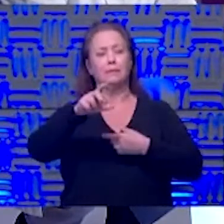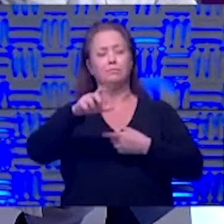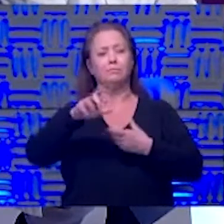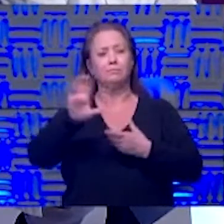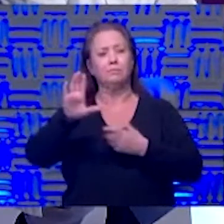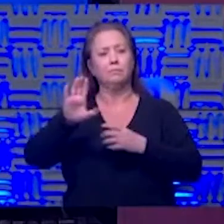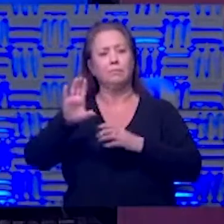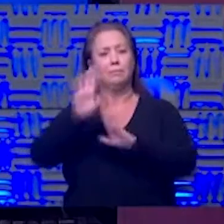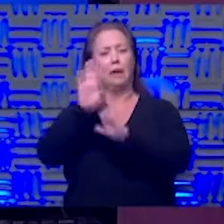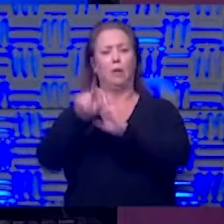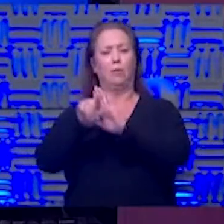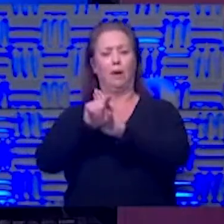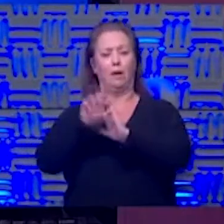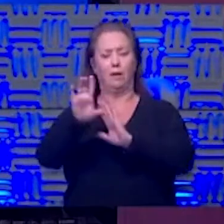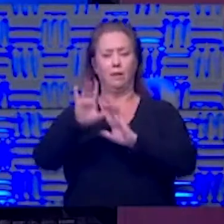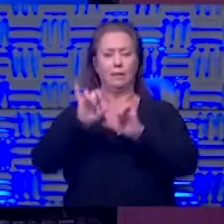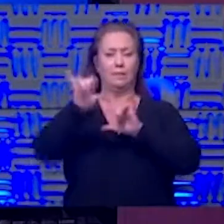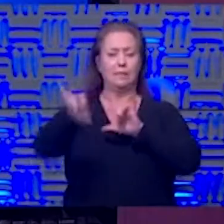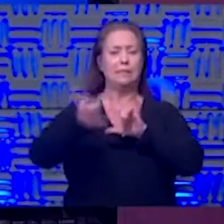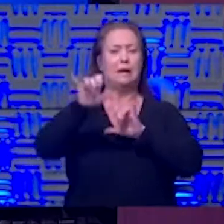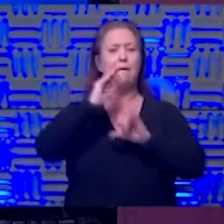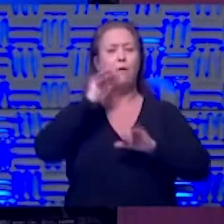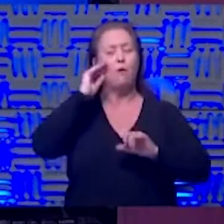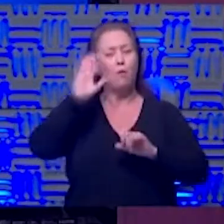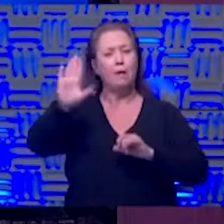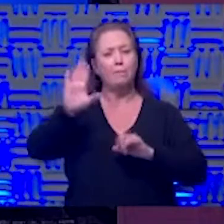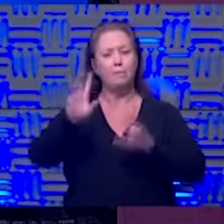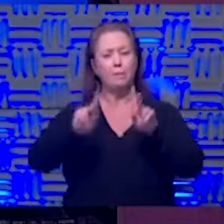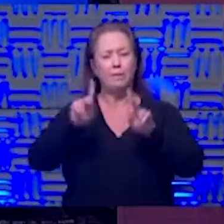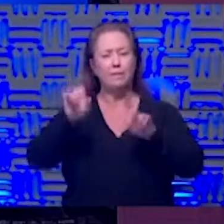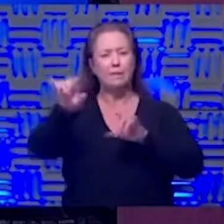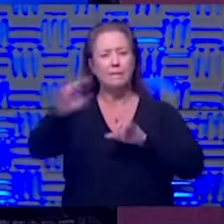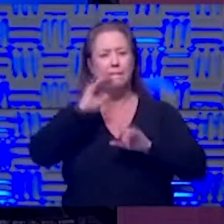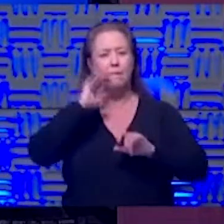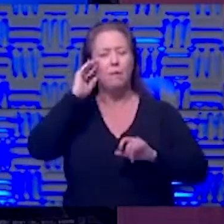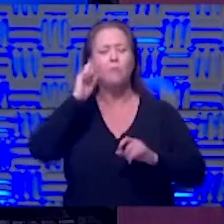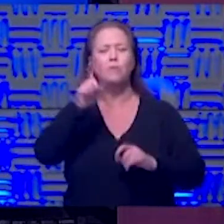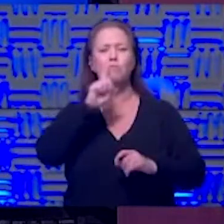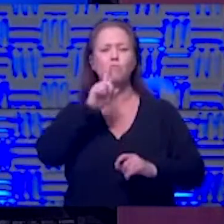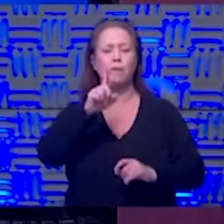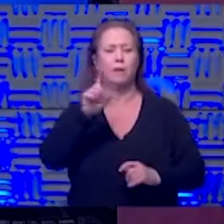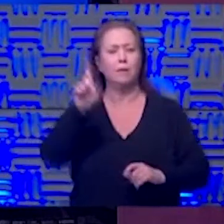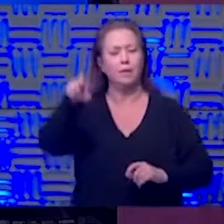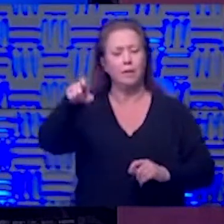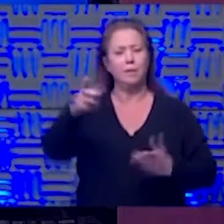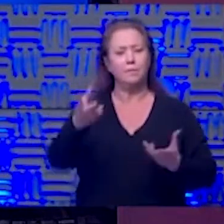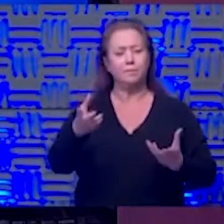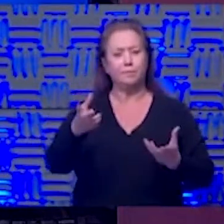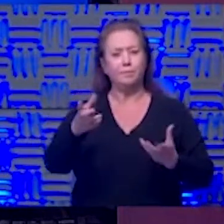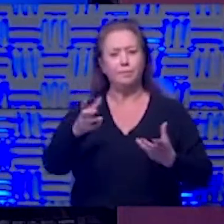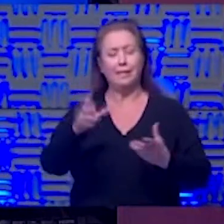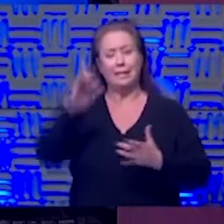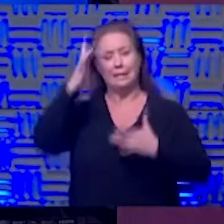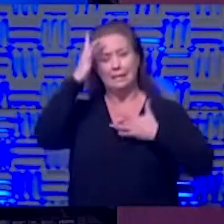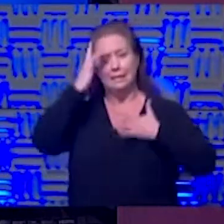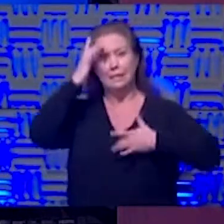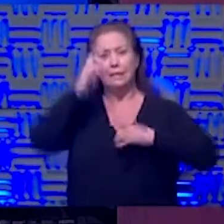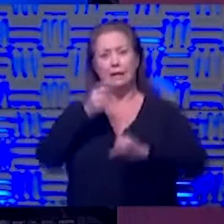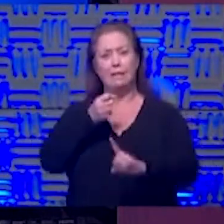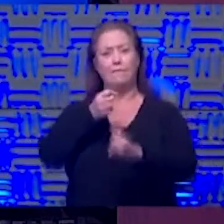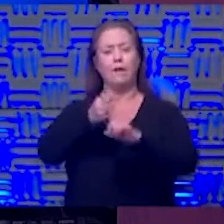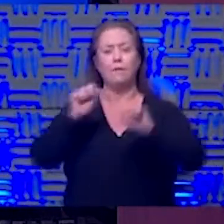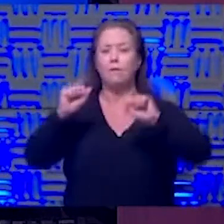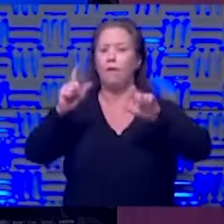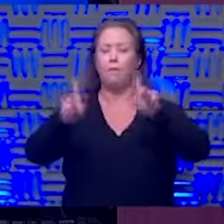home and living in places where there's a multi-generational family so what you really have to be cognizant of is that this disease can affect all